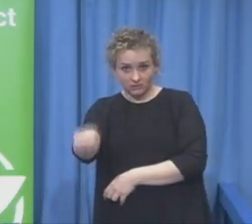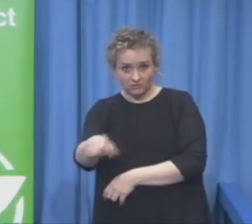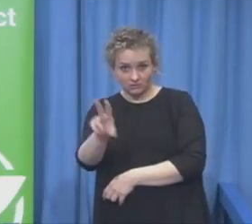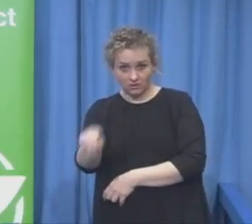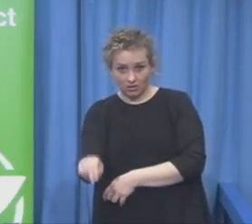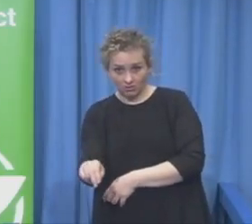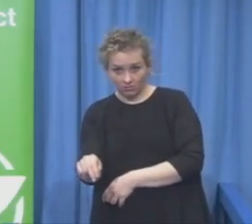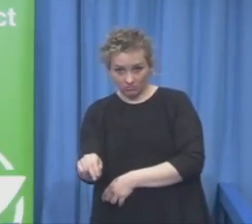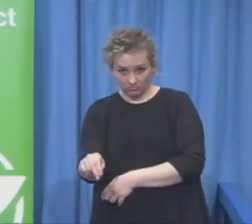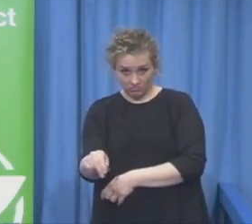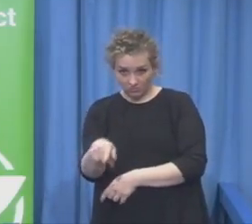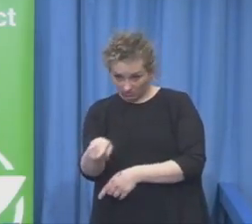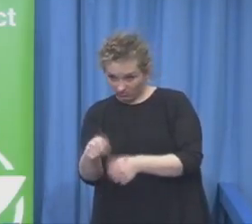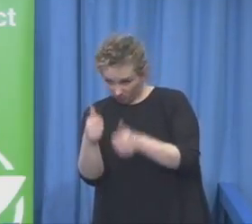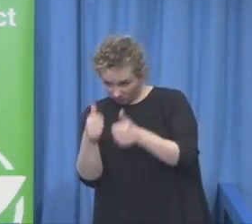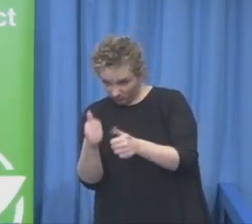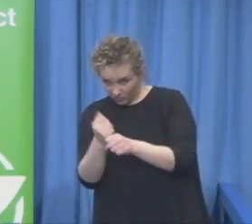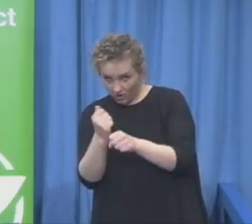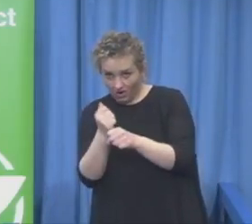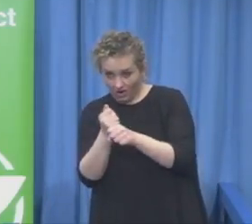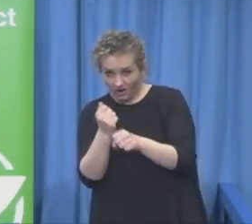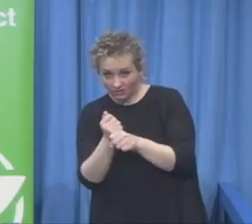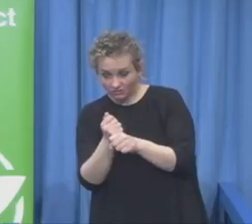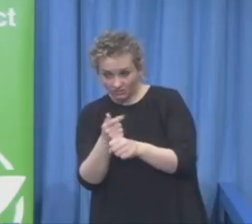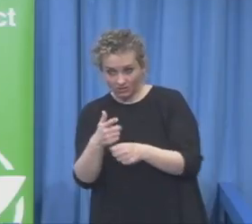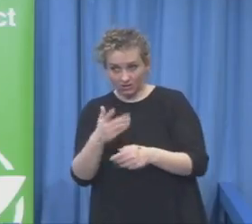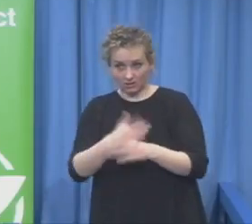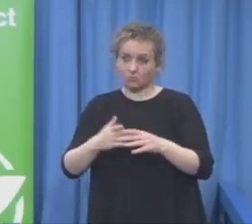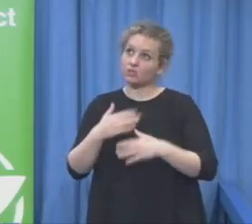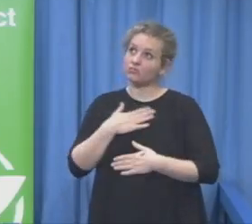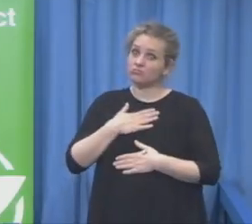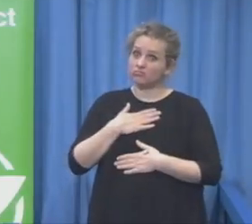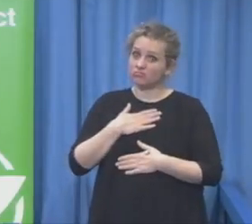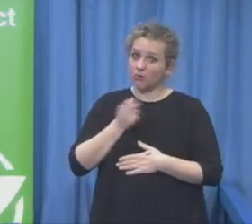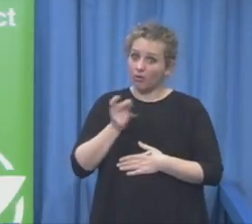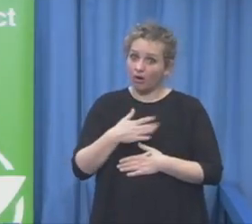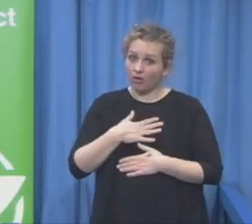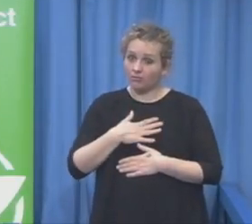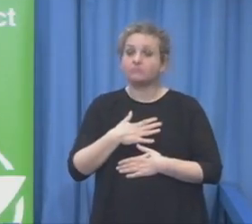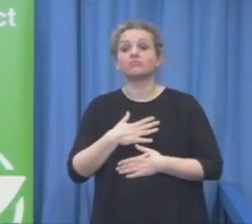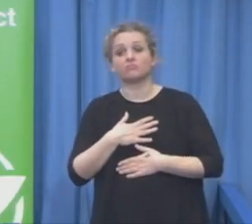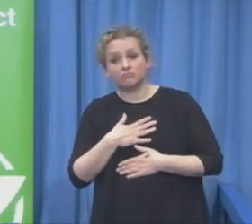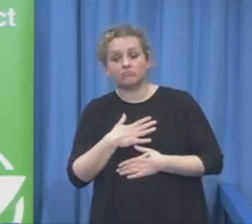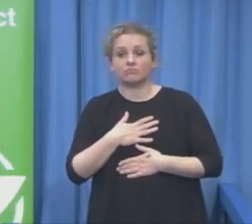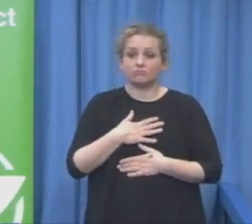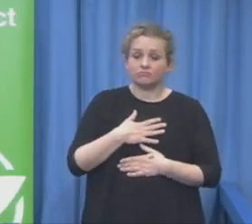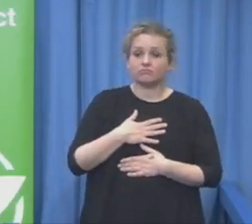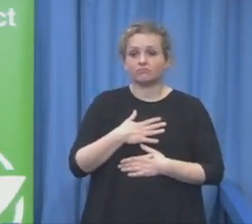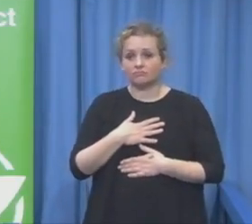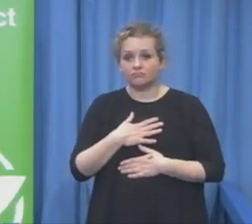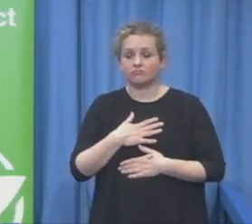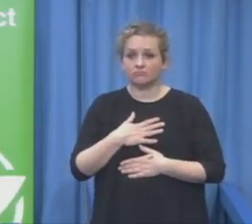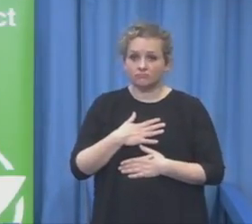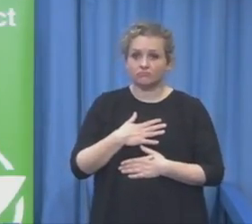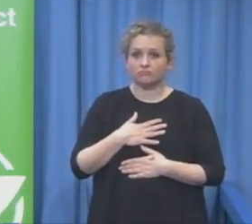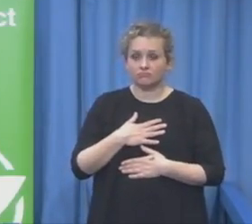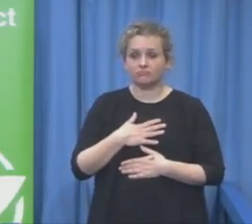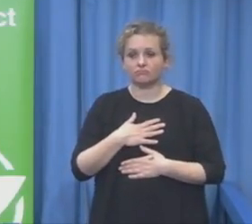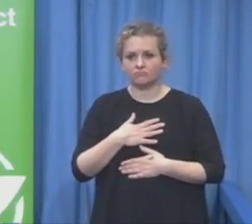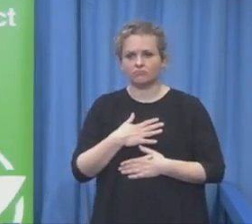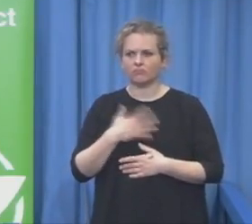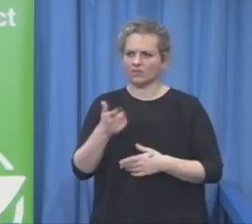good job for this person to be the controller of all security and safety and health